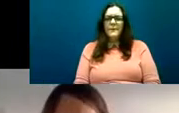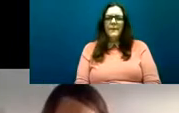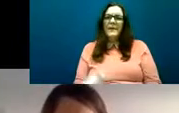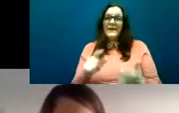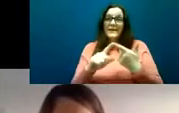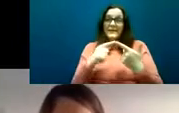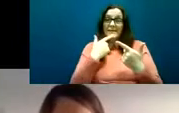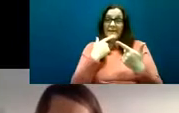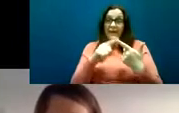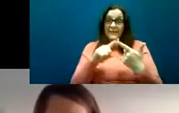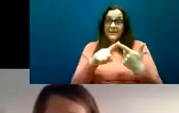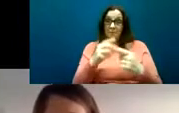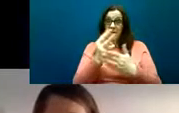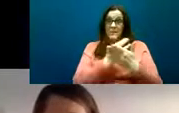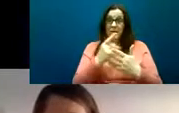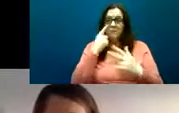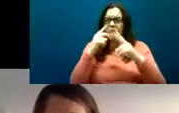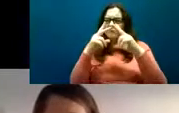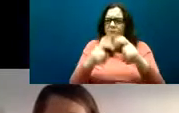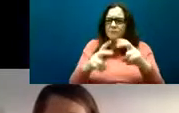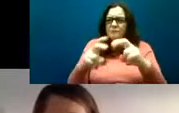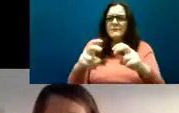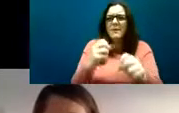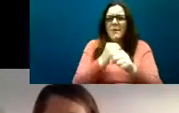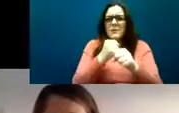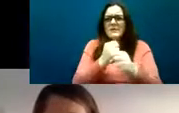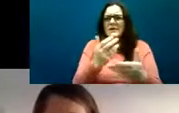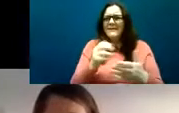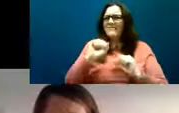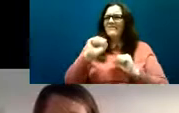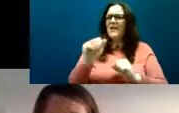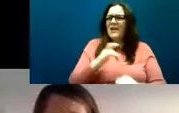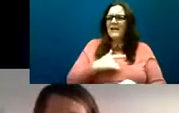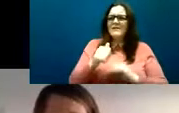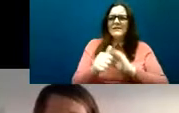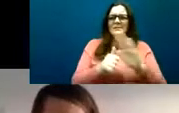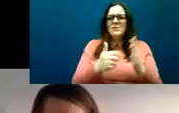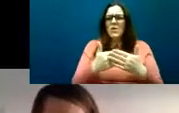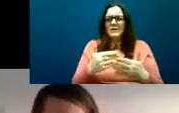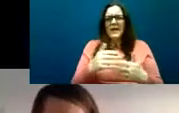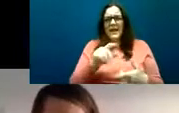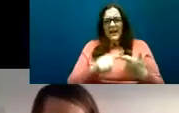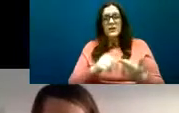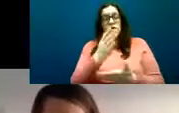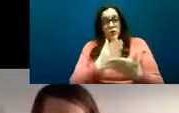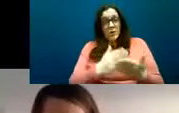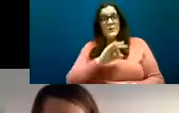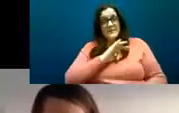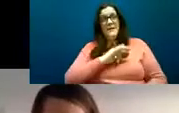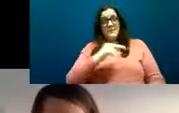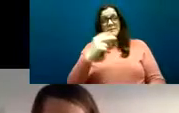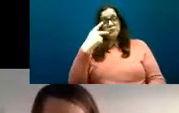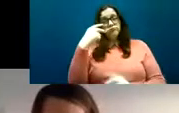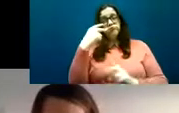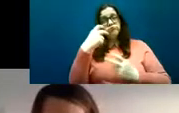experiencing homelessness and also who self identified as having autism and they were recruited via their key workers so